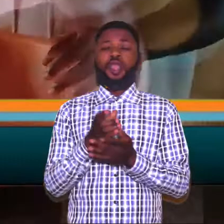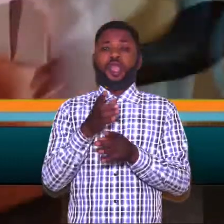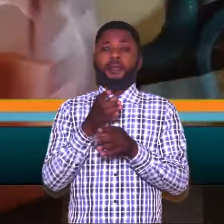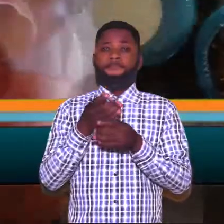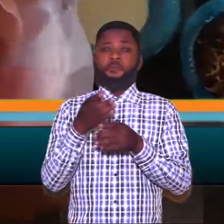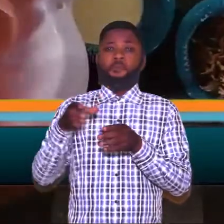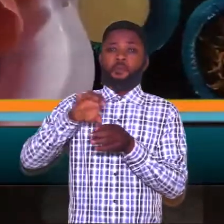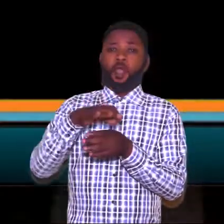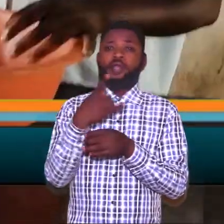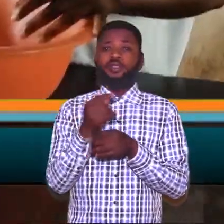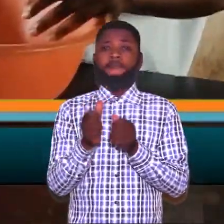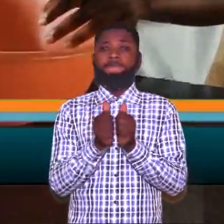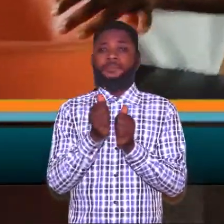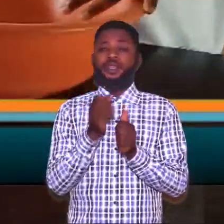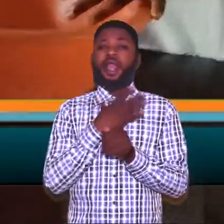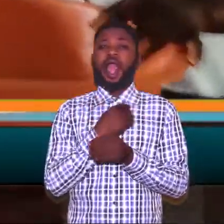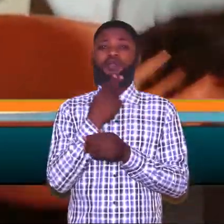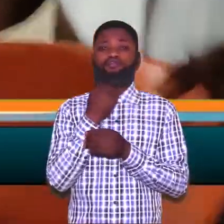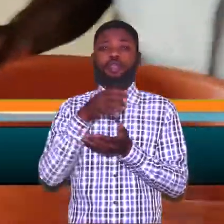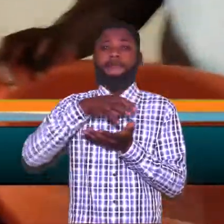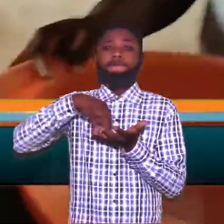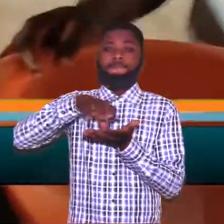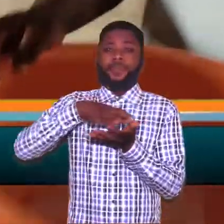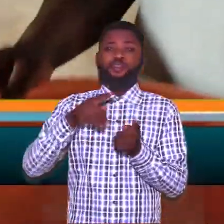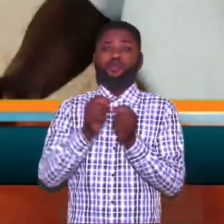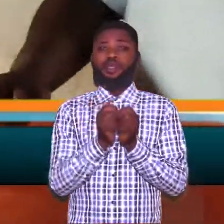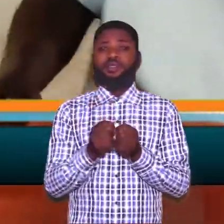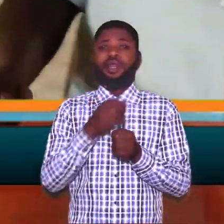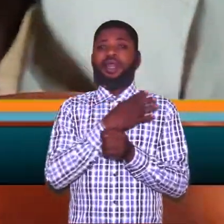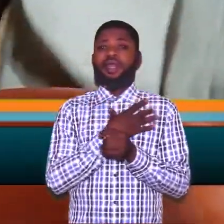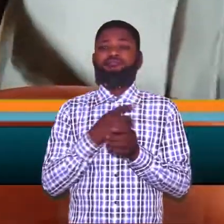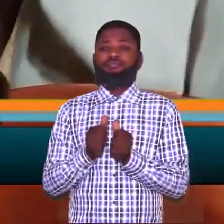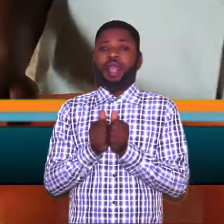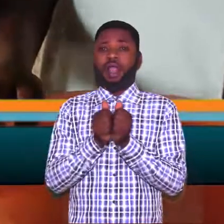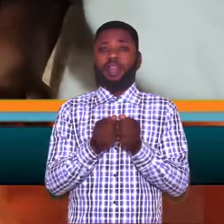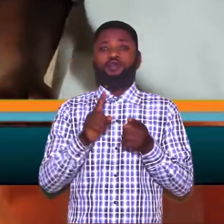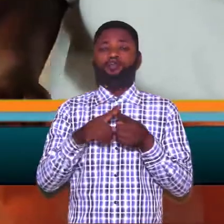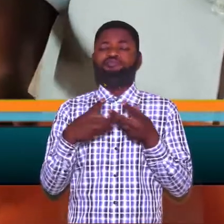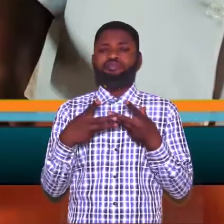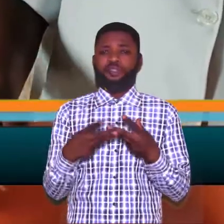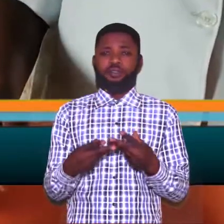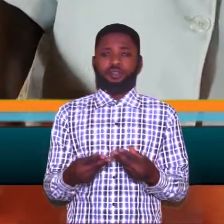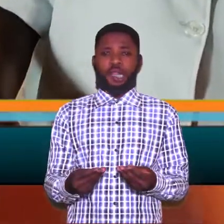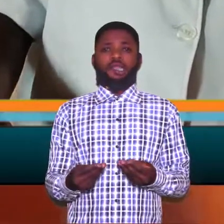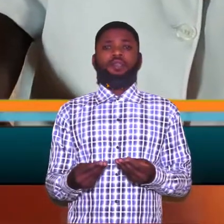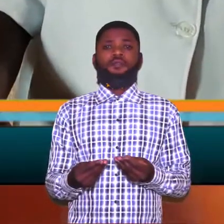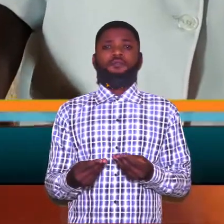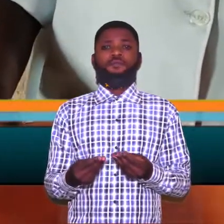Pour the milk and sugar. Mix together then allow it to dissolve. Let's